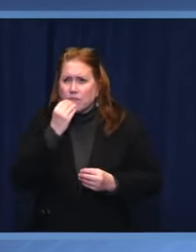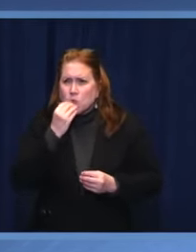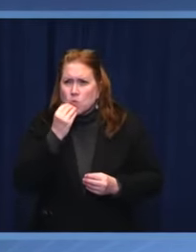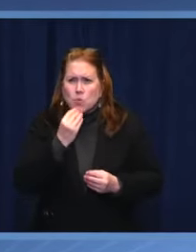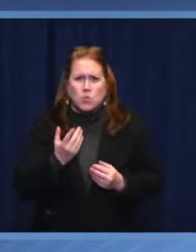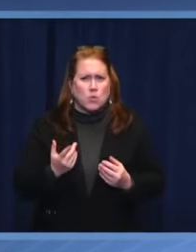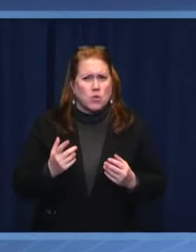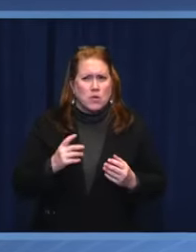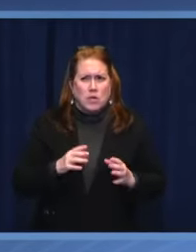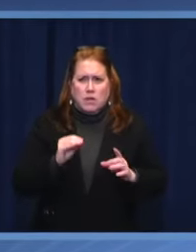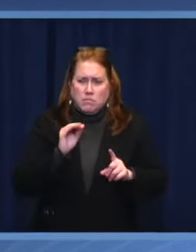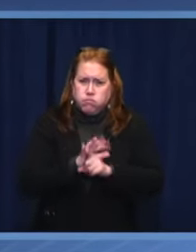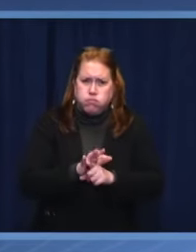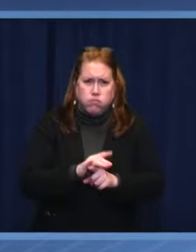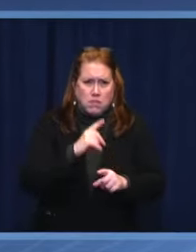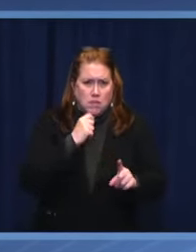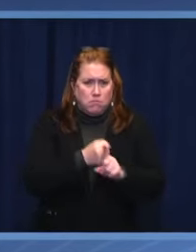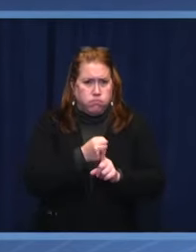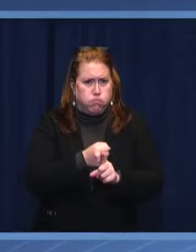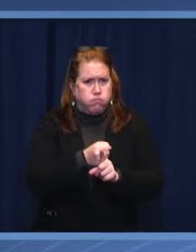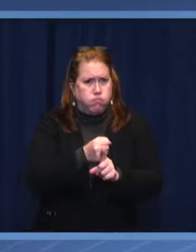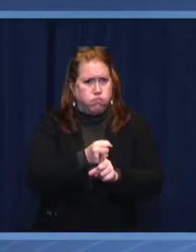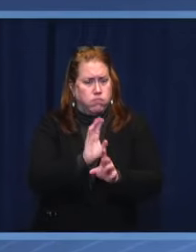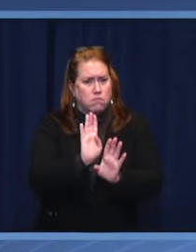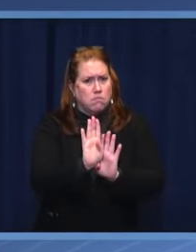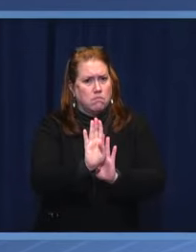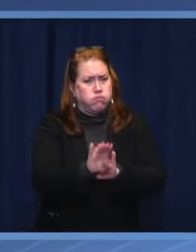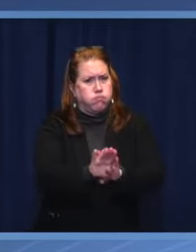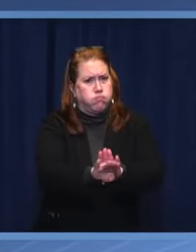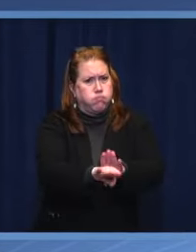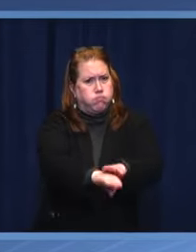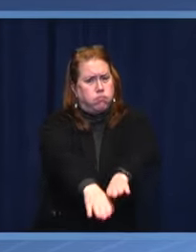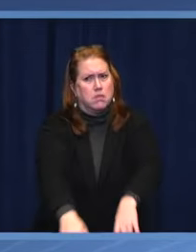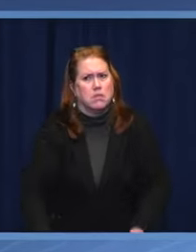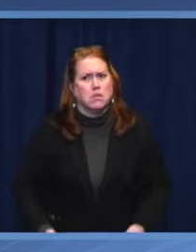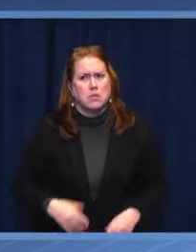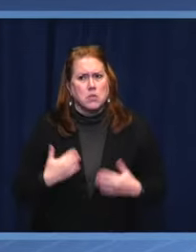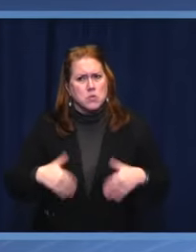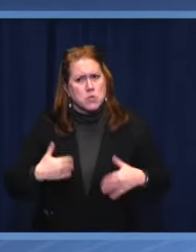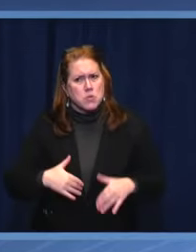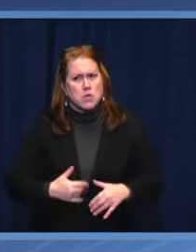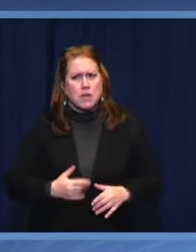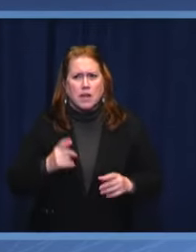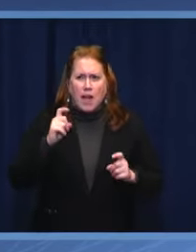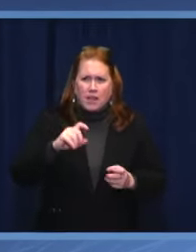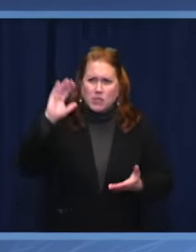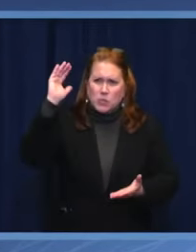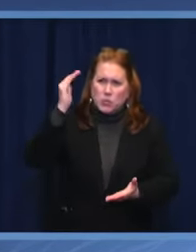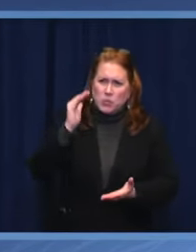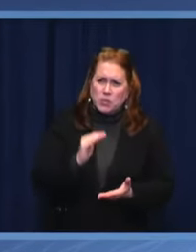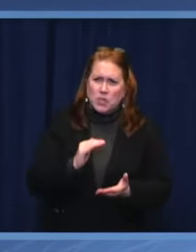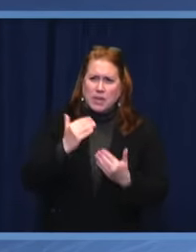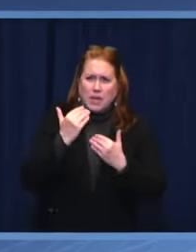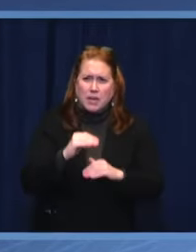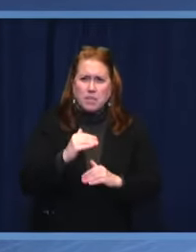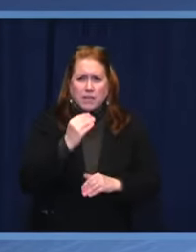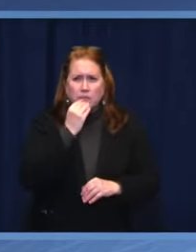into a weapon. Blocks the sea to create a shortage in the global food market.